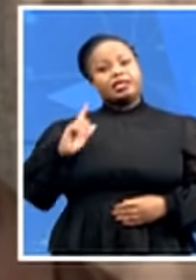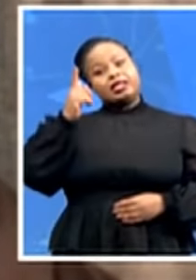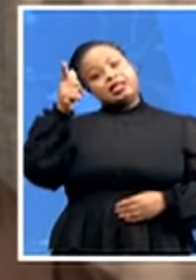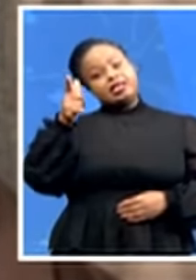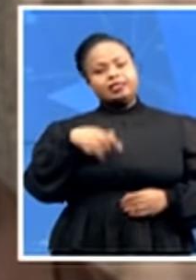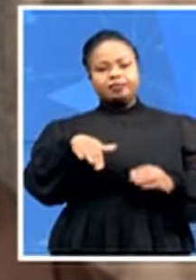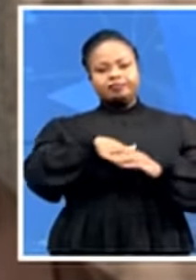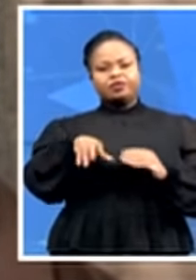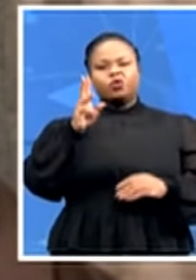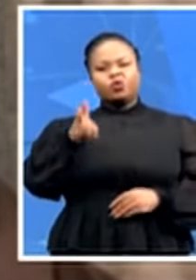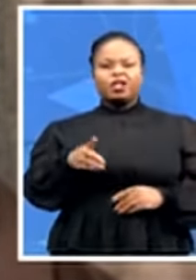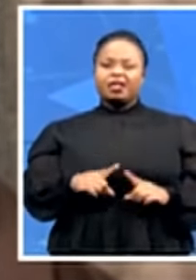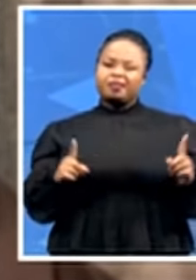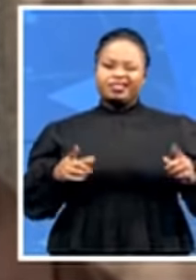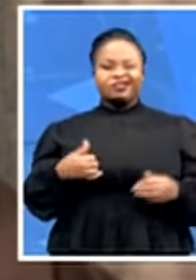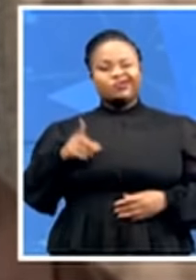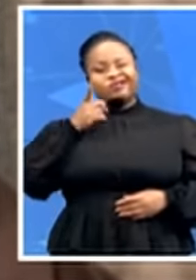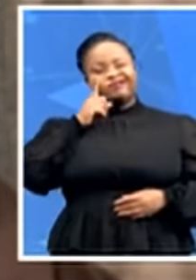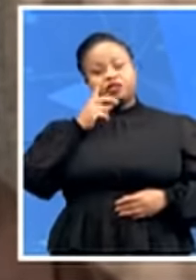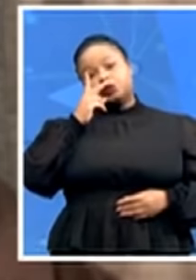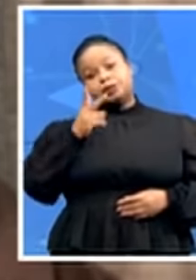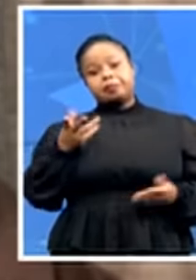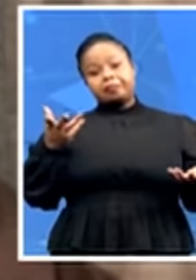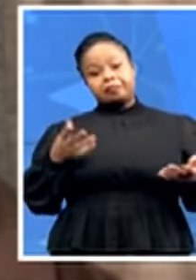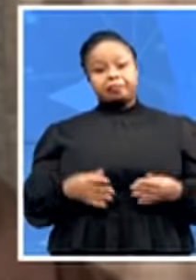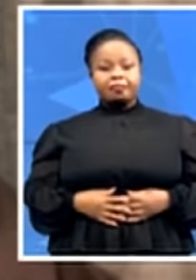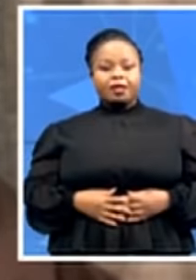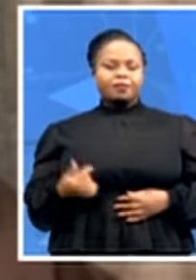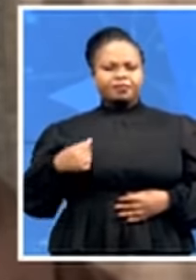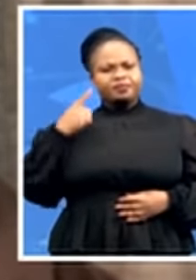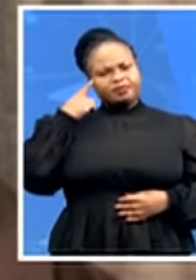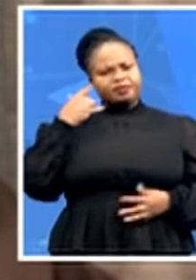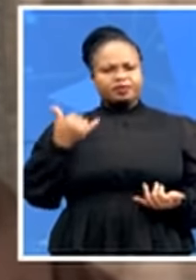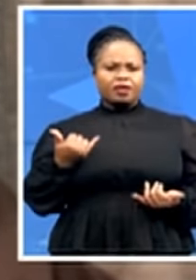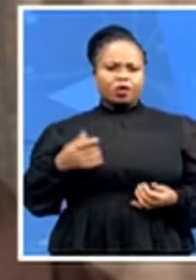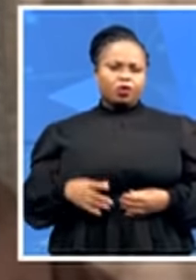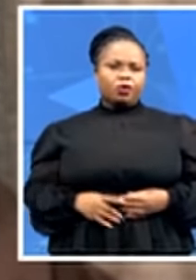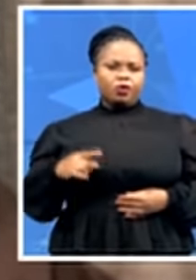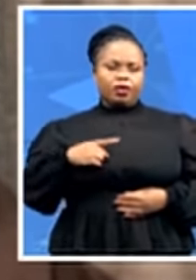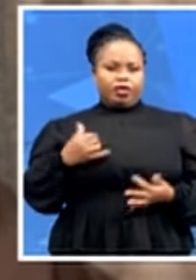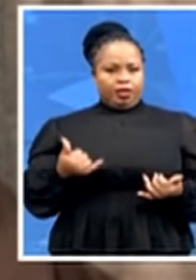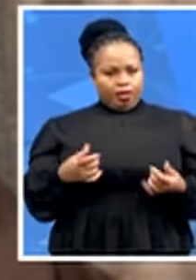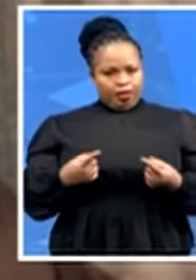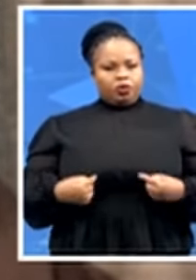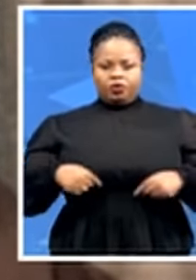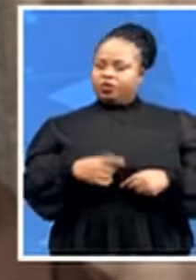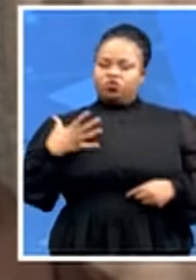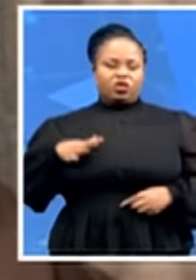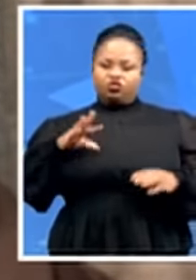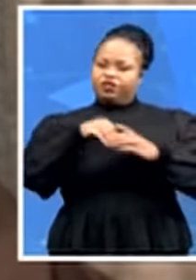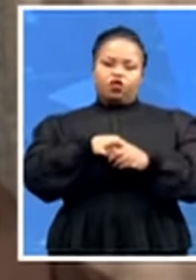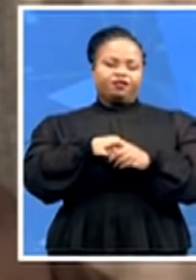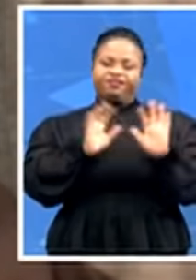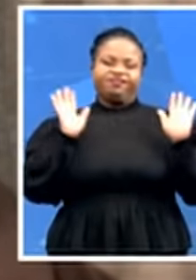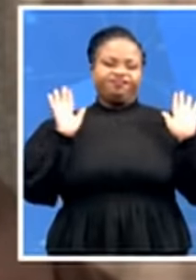have to wait for that. Yeah, I think it's a space that we do not want to interfere with their work. As it is very clear,